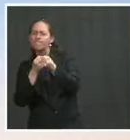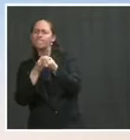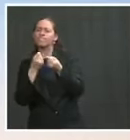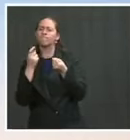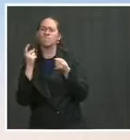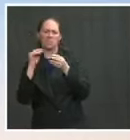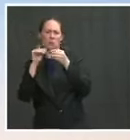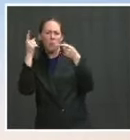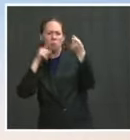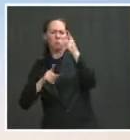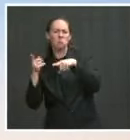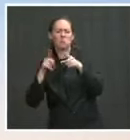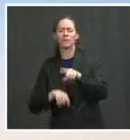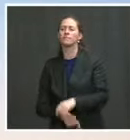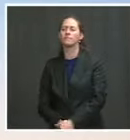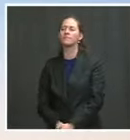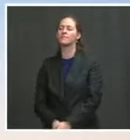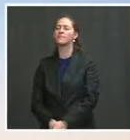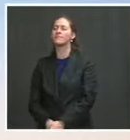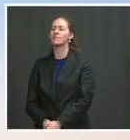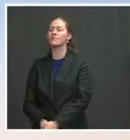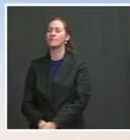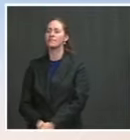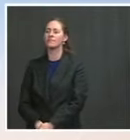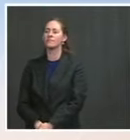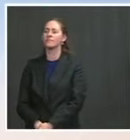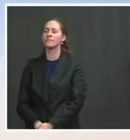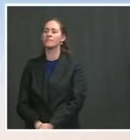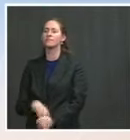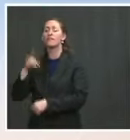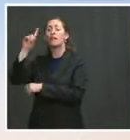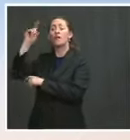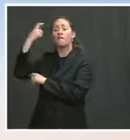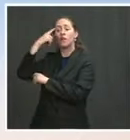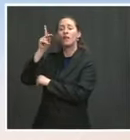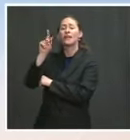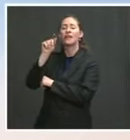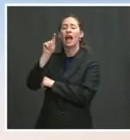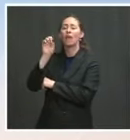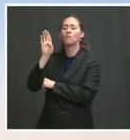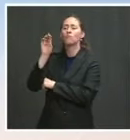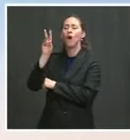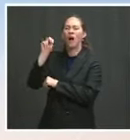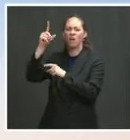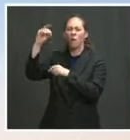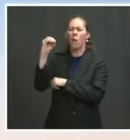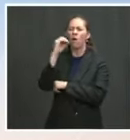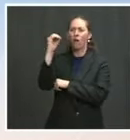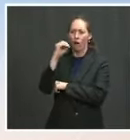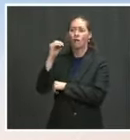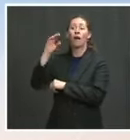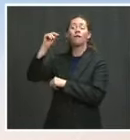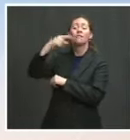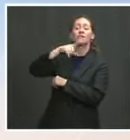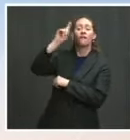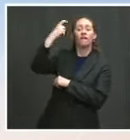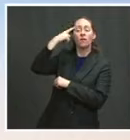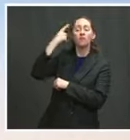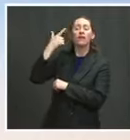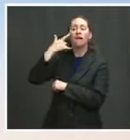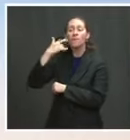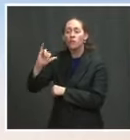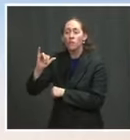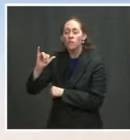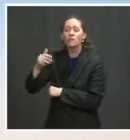that. Governor Kate Brown, Governor of Oregon, Governor of California, Gavin Newsom, Governor of New Mexico, Michelle Lujan